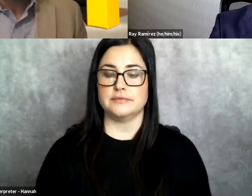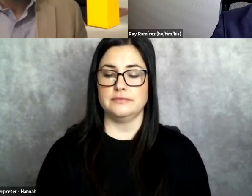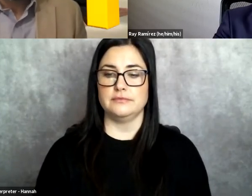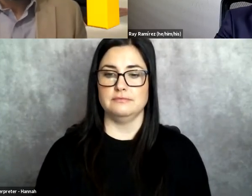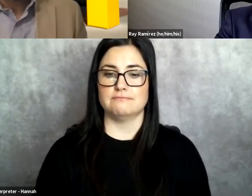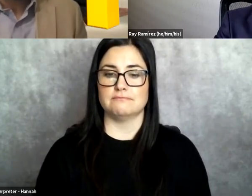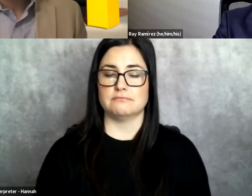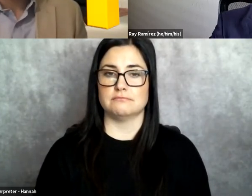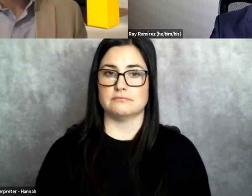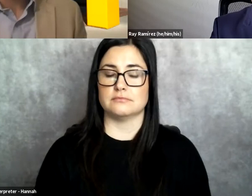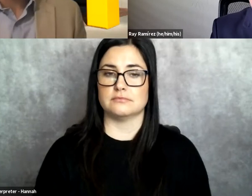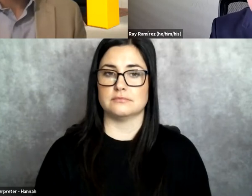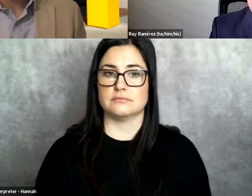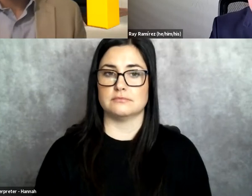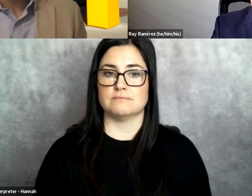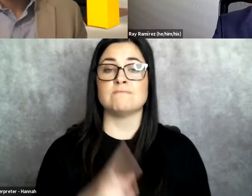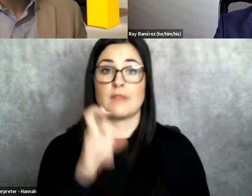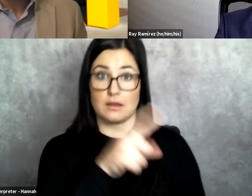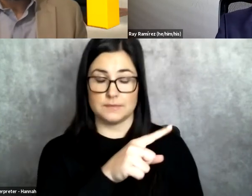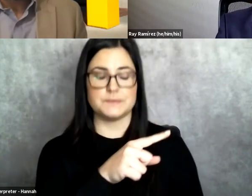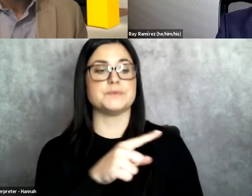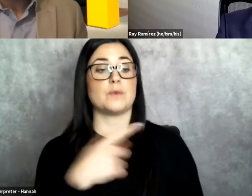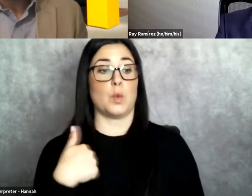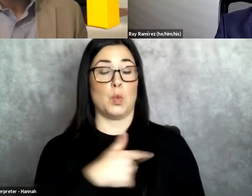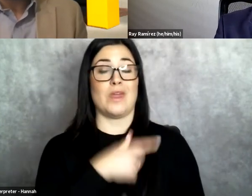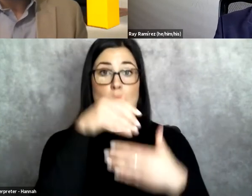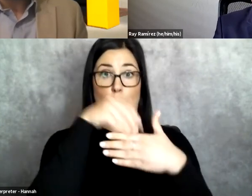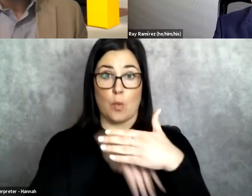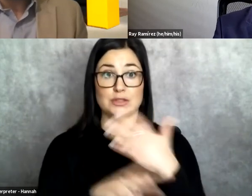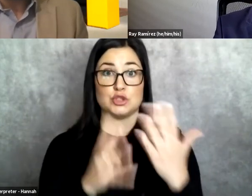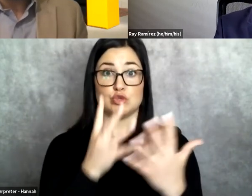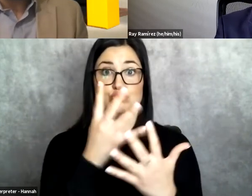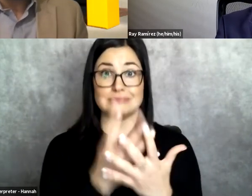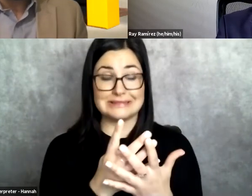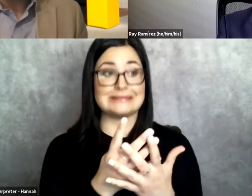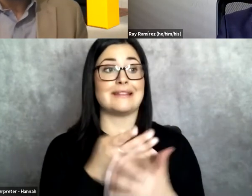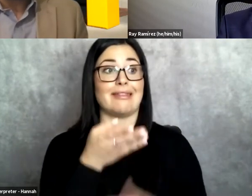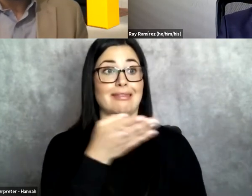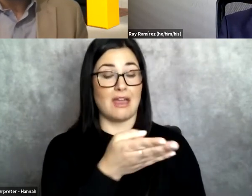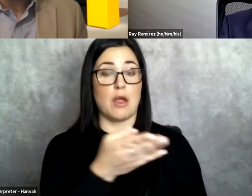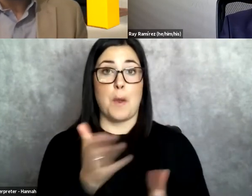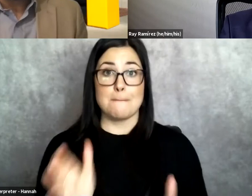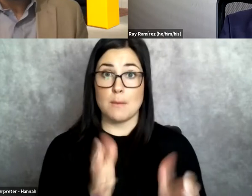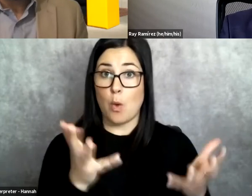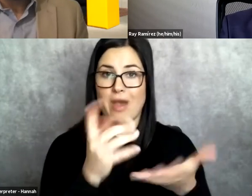How can those of us who go into the prisons promote therapy as a positive thing inside a prison?